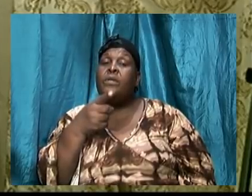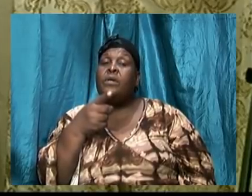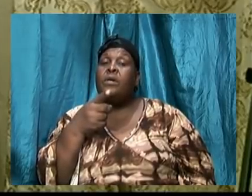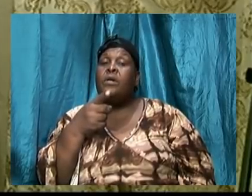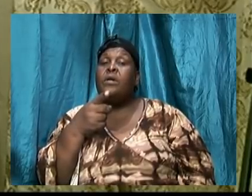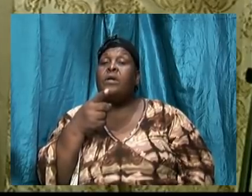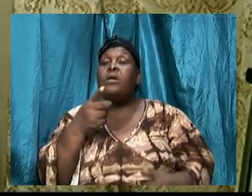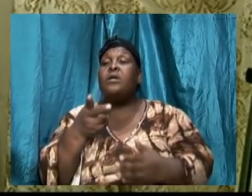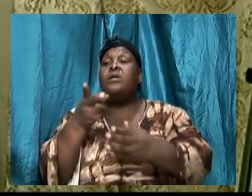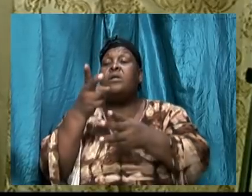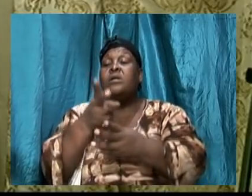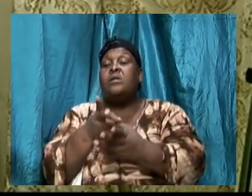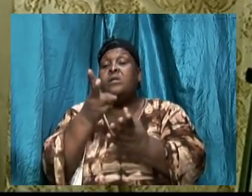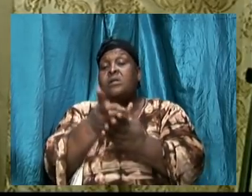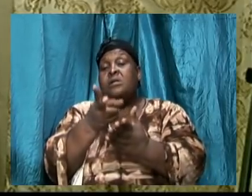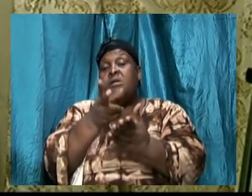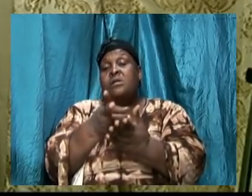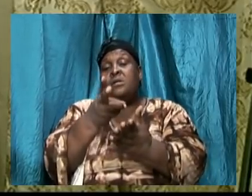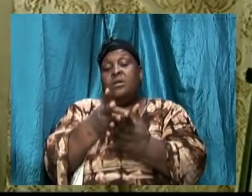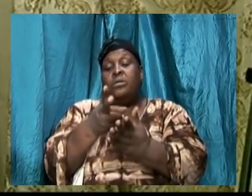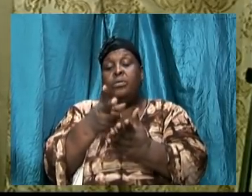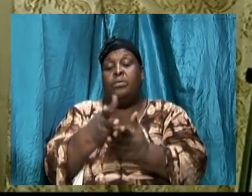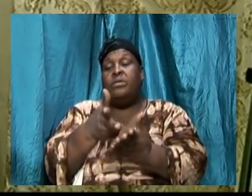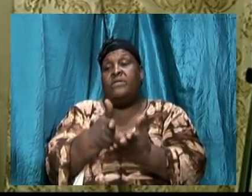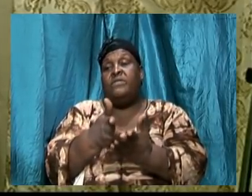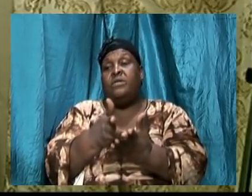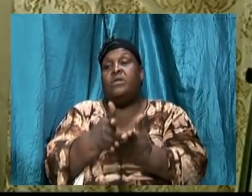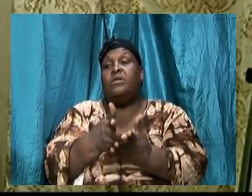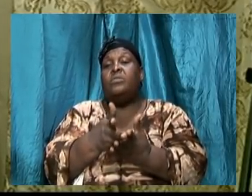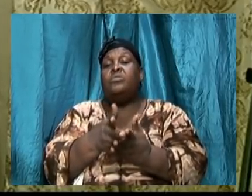was going along the country road one night.